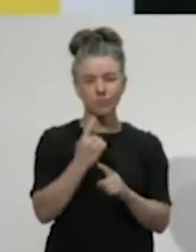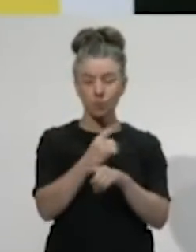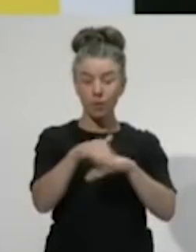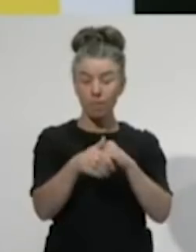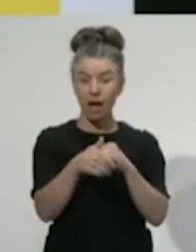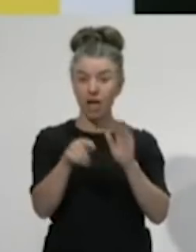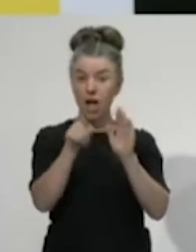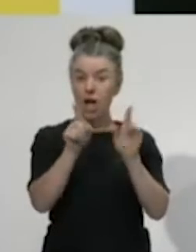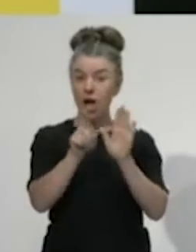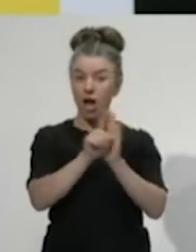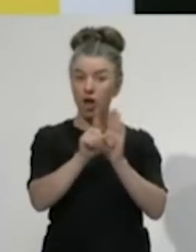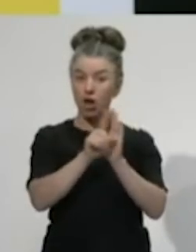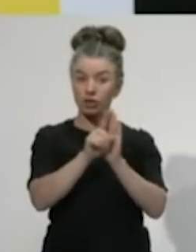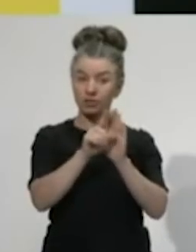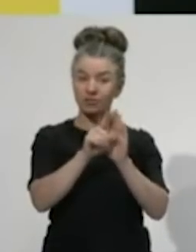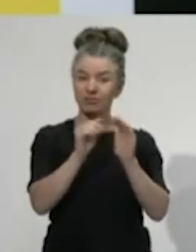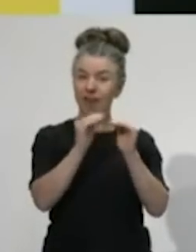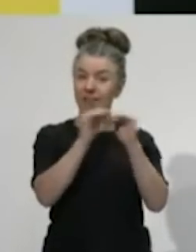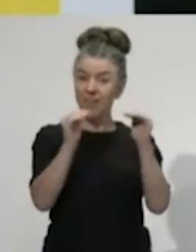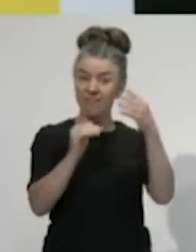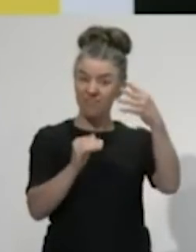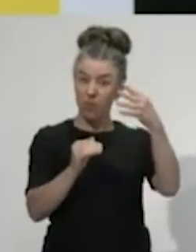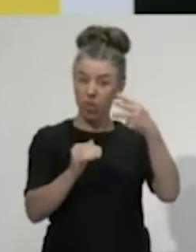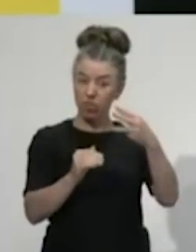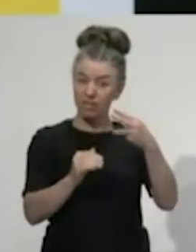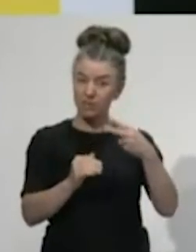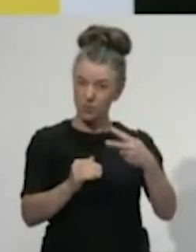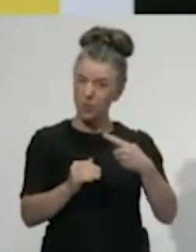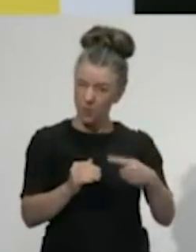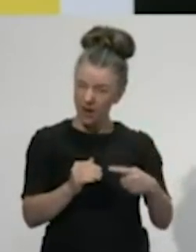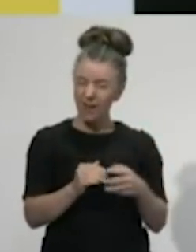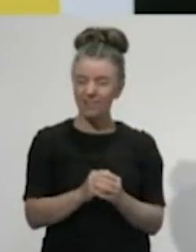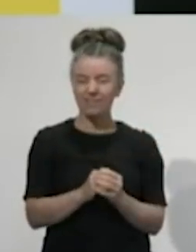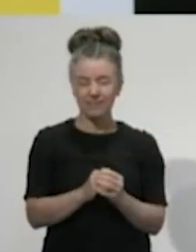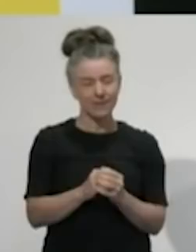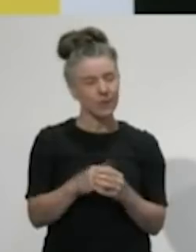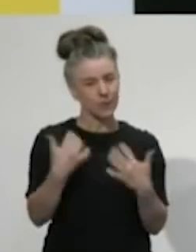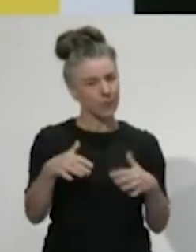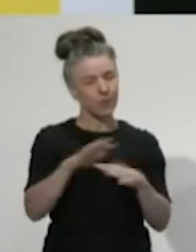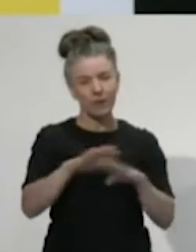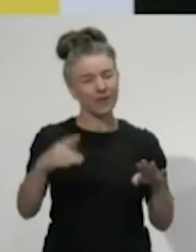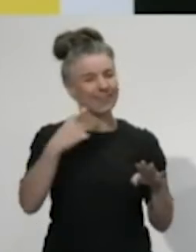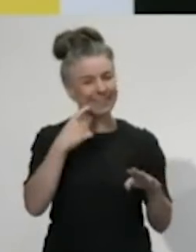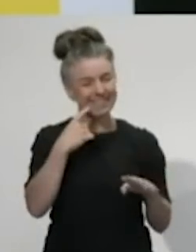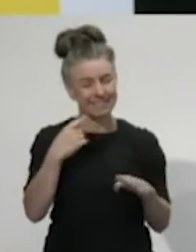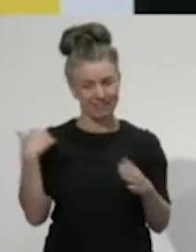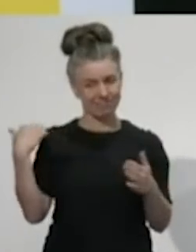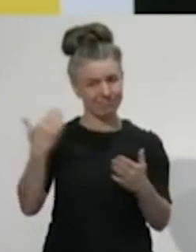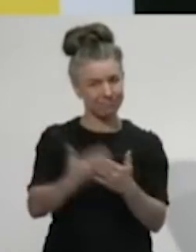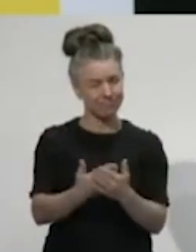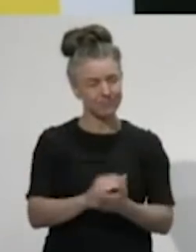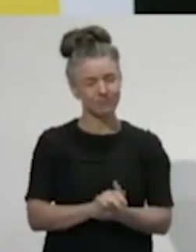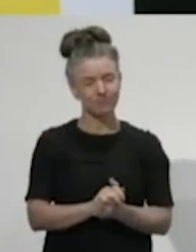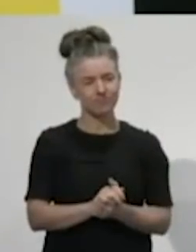Level framework, and these parts have been difficult through the entirety of our response to COVID-19, but are